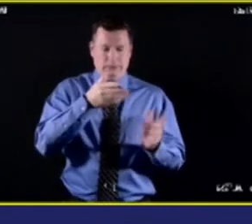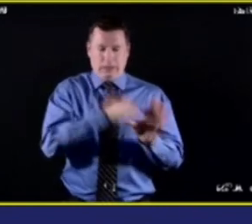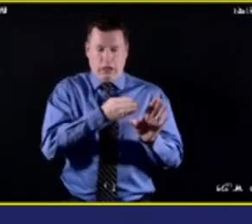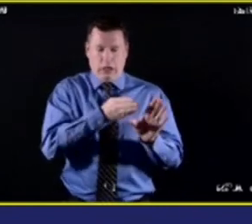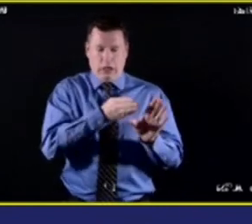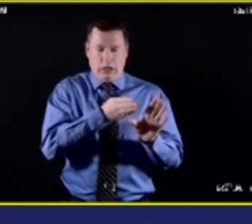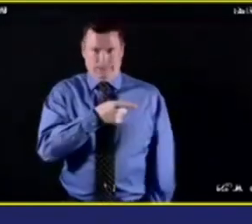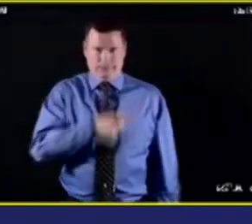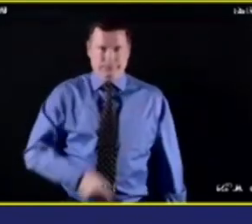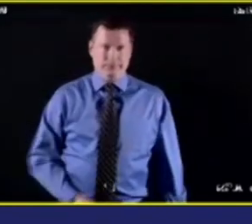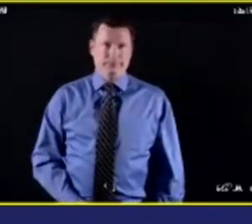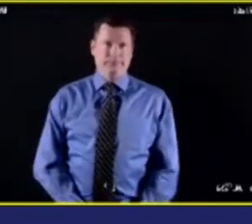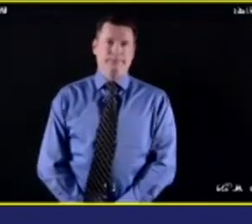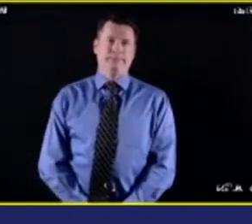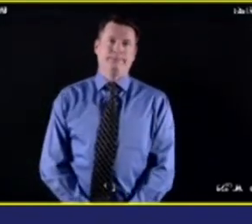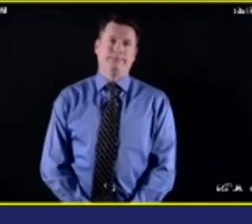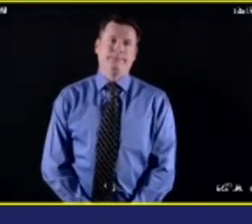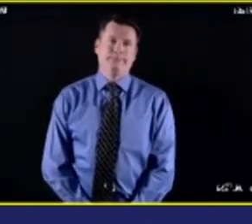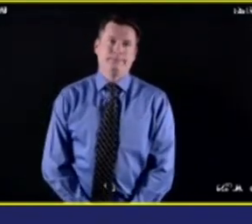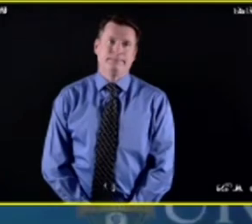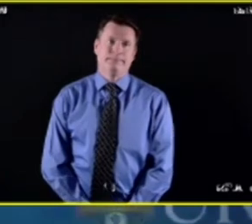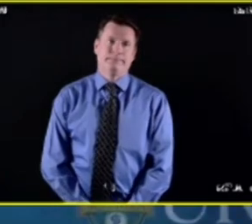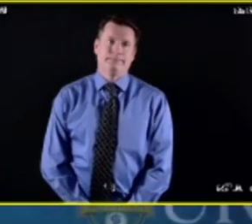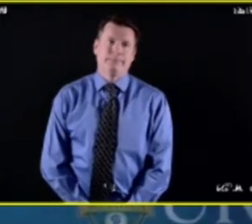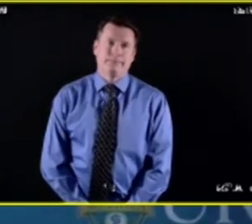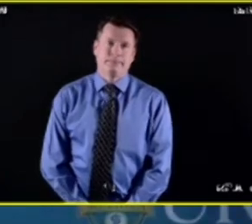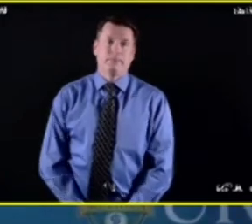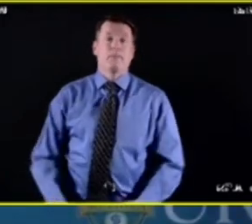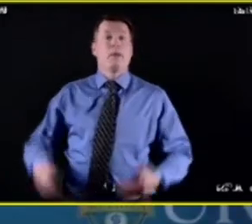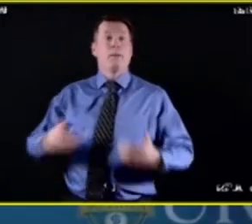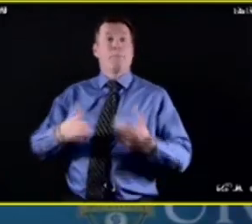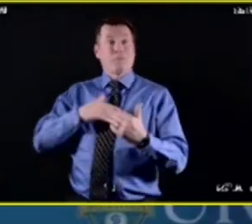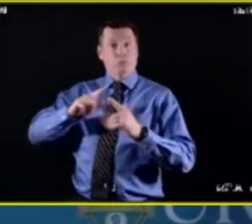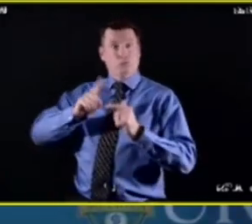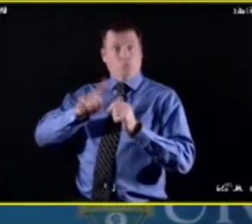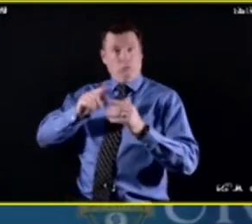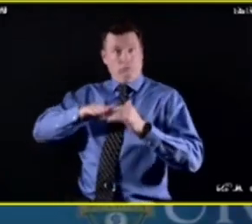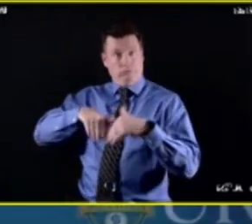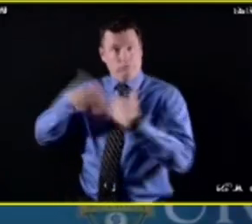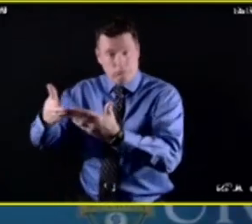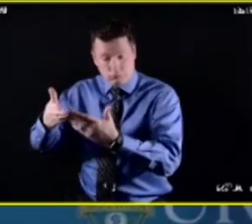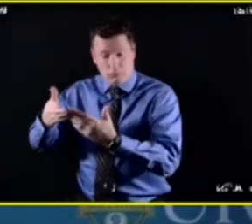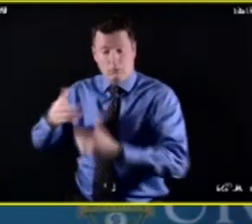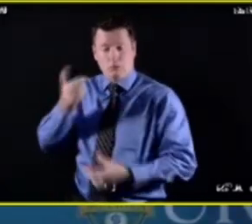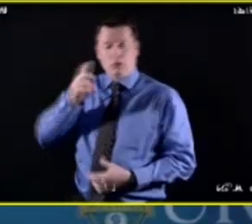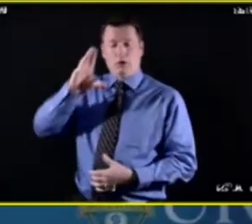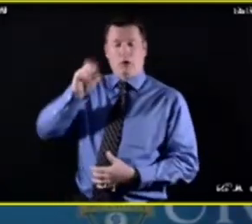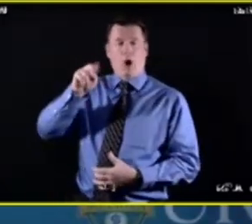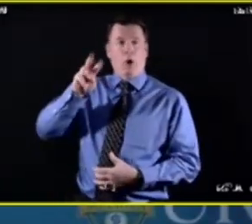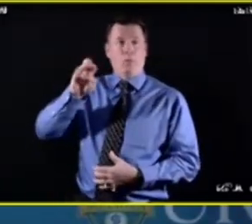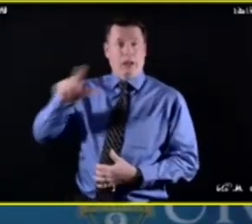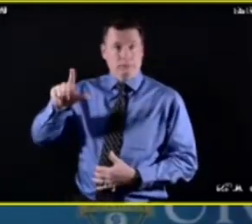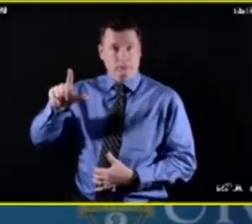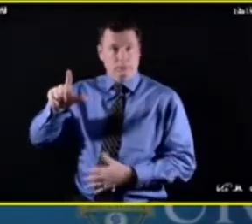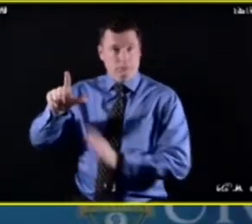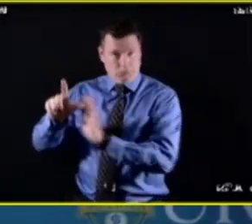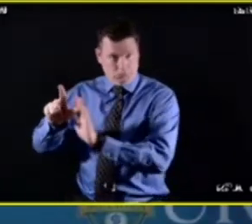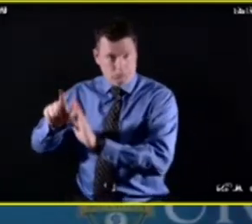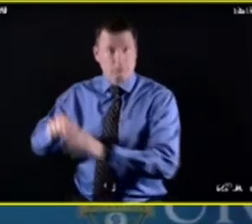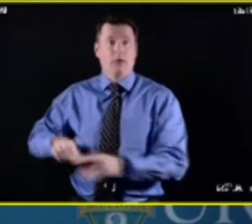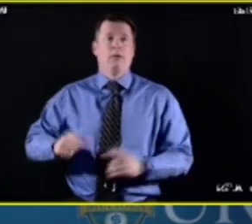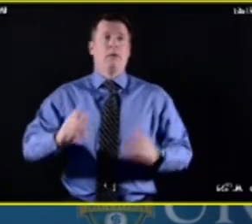Before we turn things over to Dr. Conwell, I wanted to thank Morgan Underwood of our Interpretive Services Department and Will and Chris,